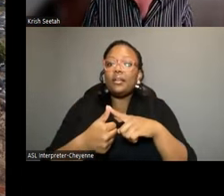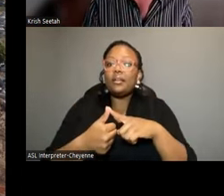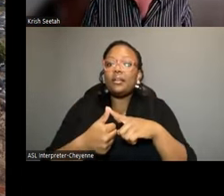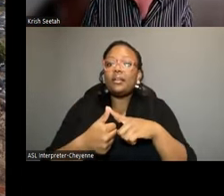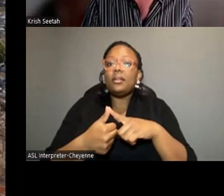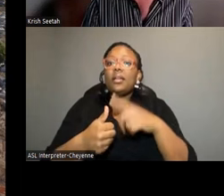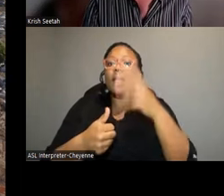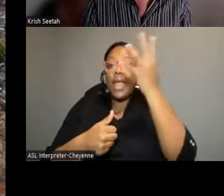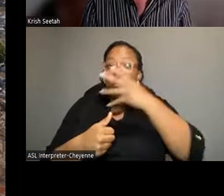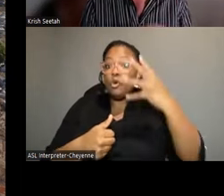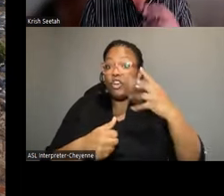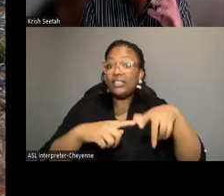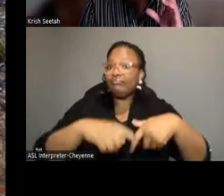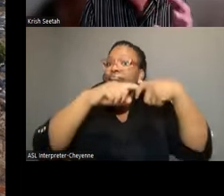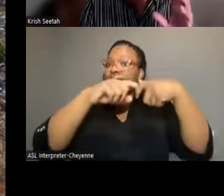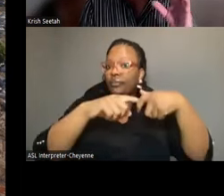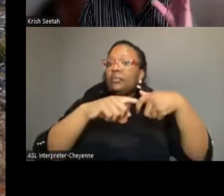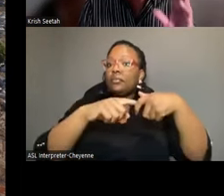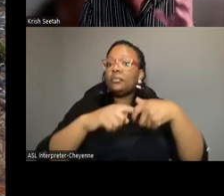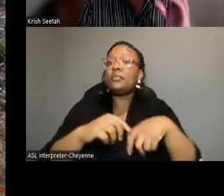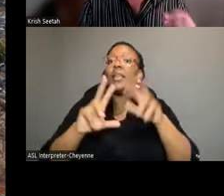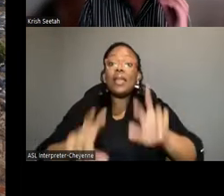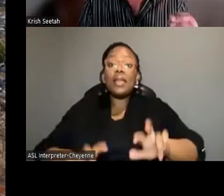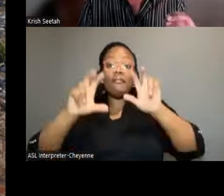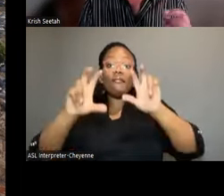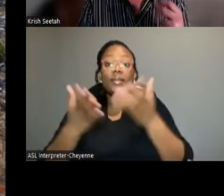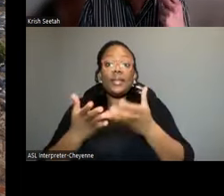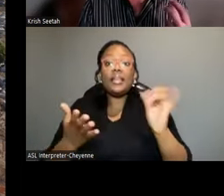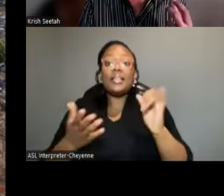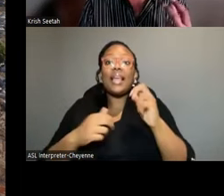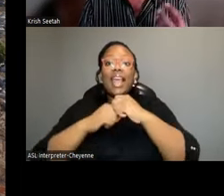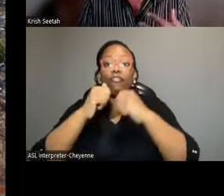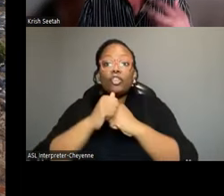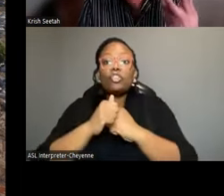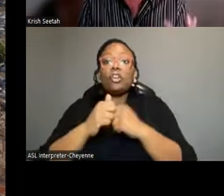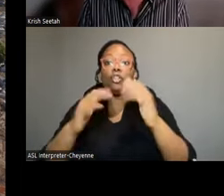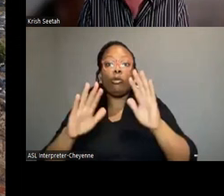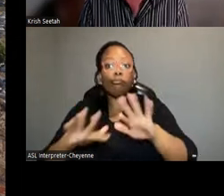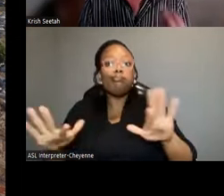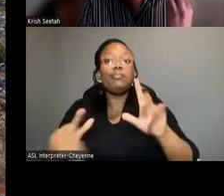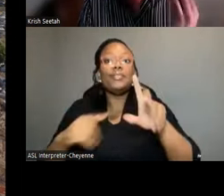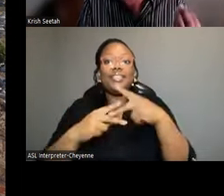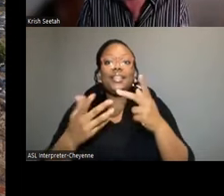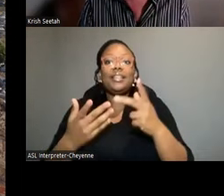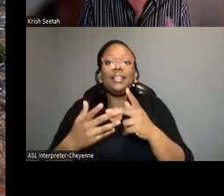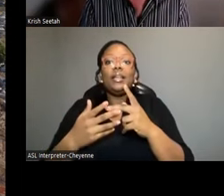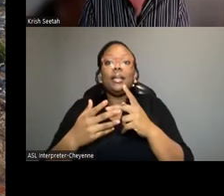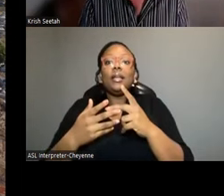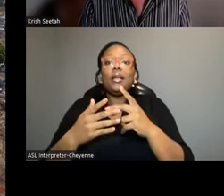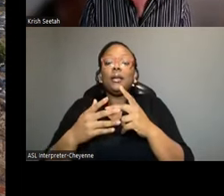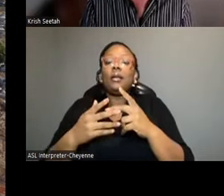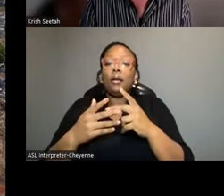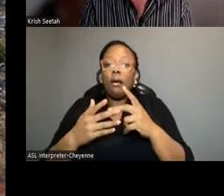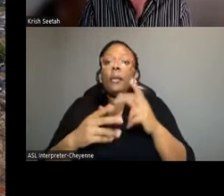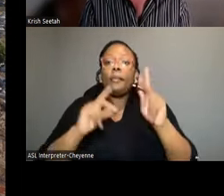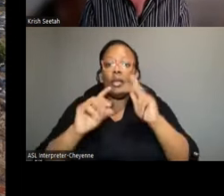entirely suspended. Investments in things like infrastructure and so on really are galvanized. The British put a lot of money